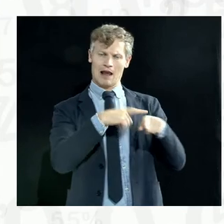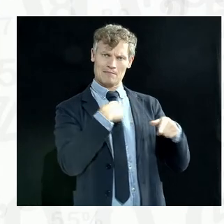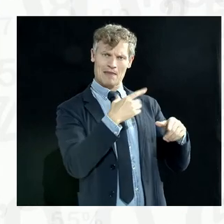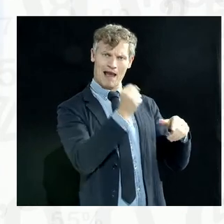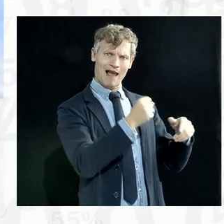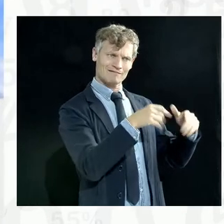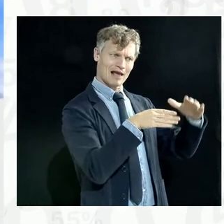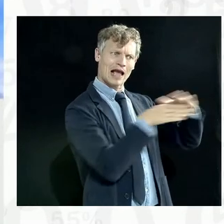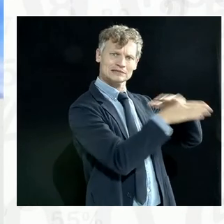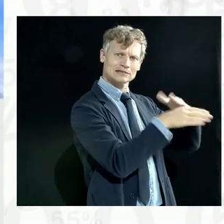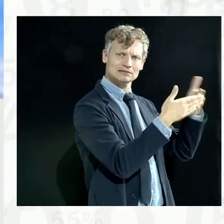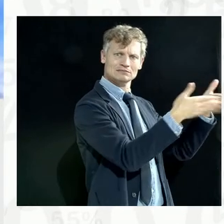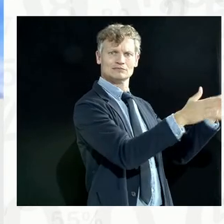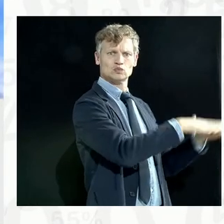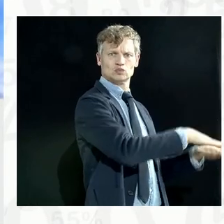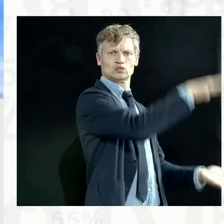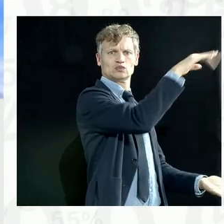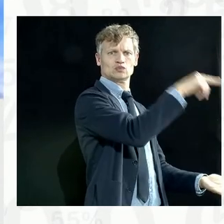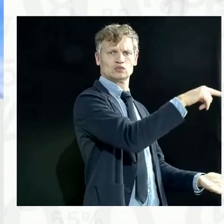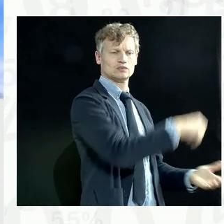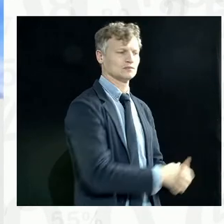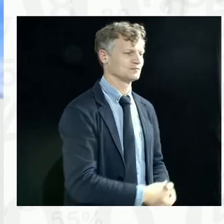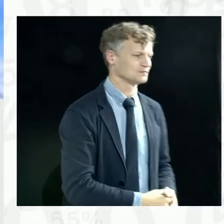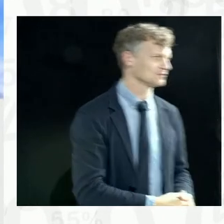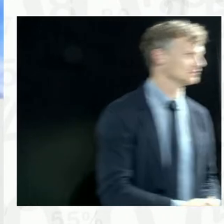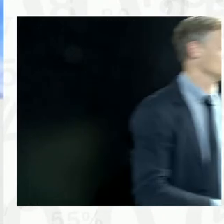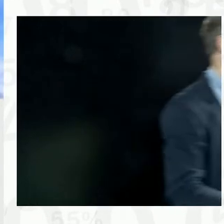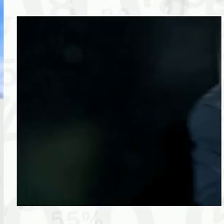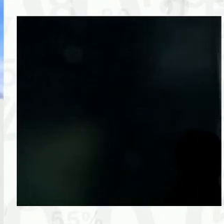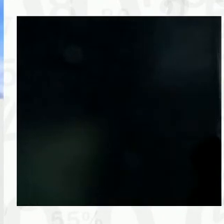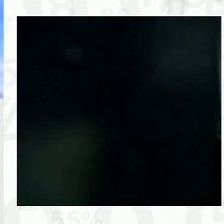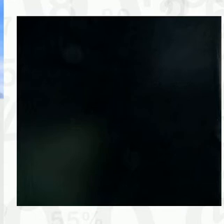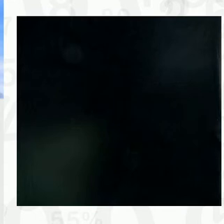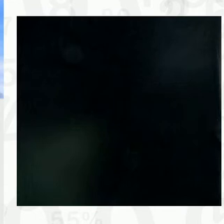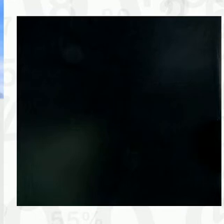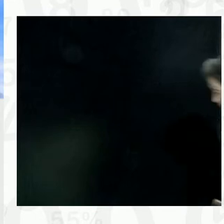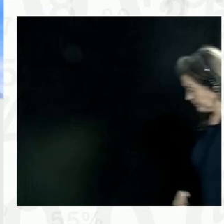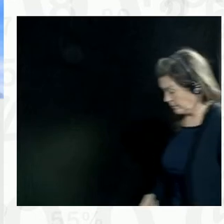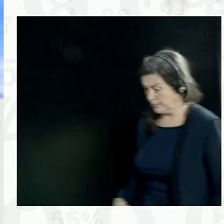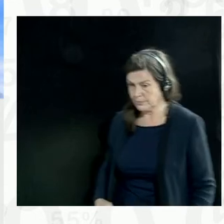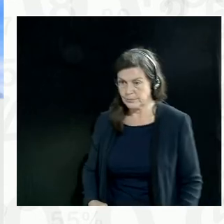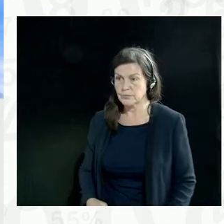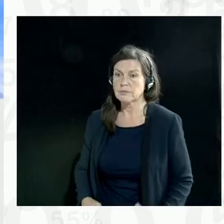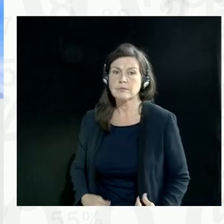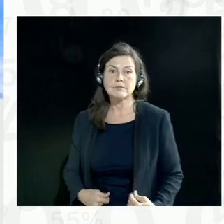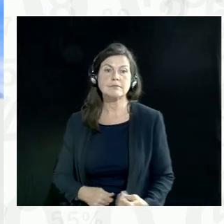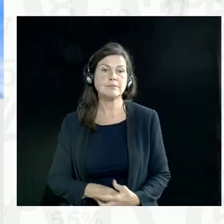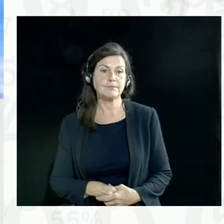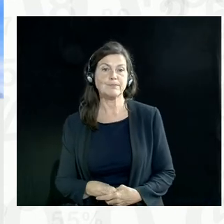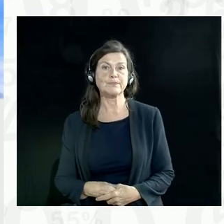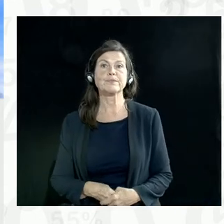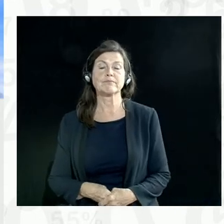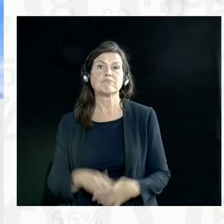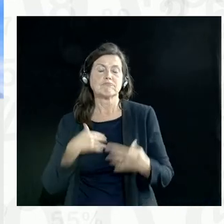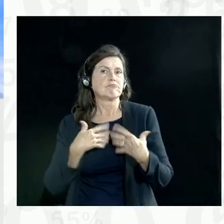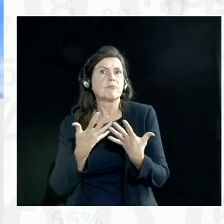So thank you so much. So And I'm sorry, I'm going to have to jump in just a minute. I think we have a great deal of reason for optimism because I